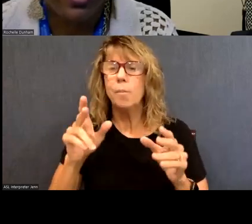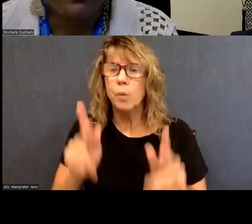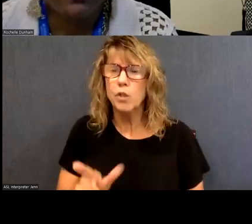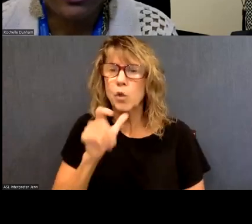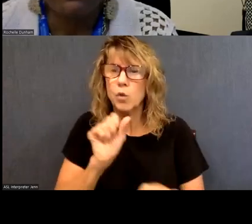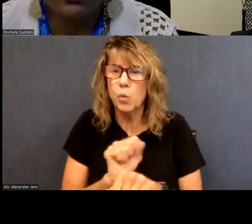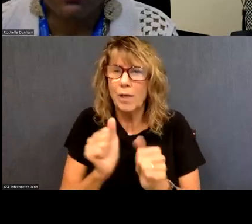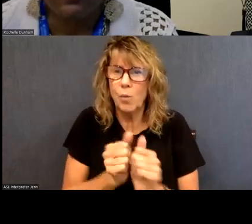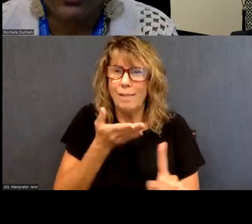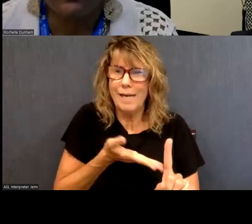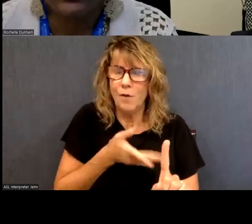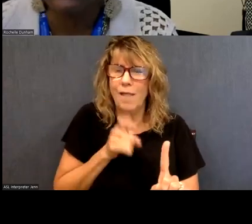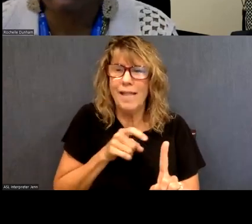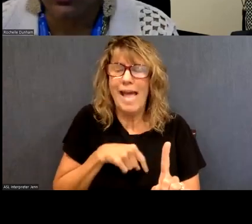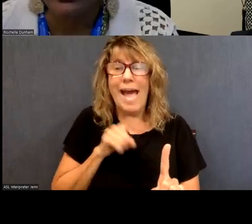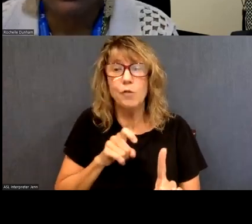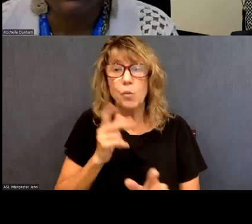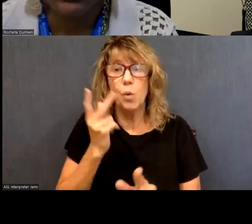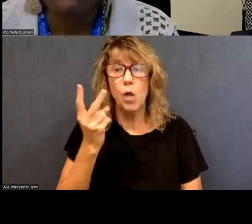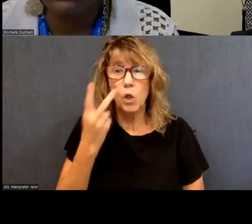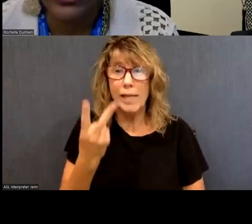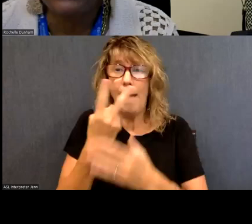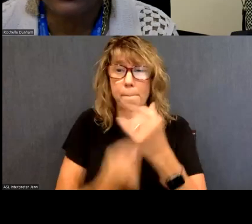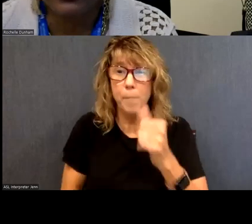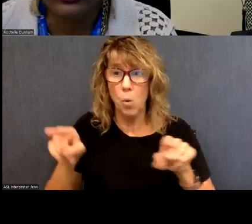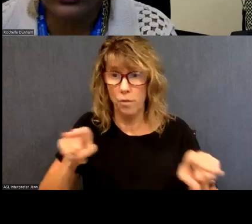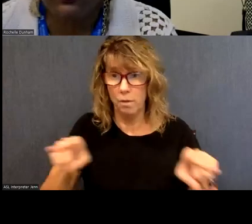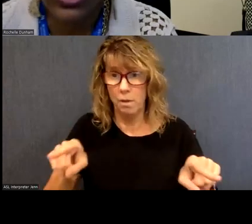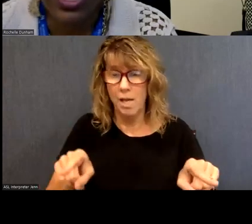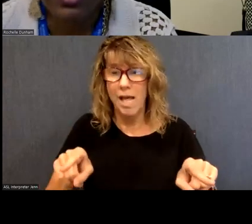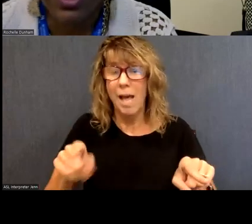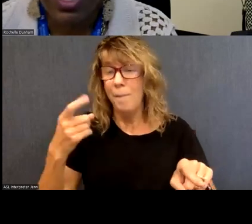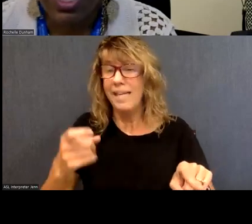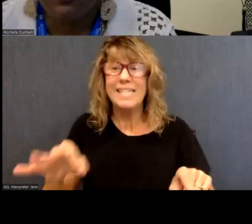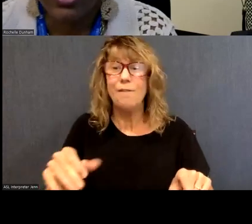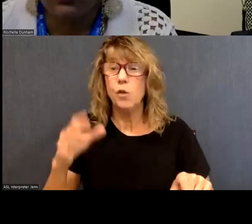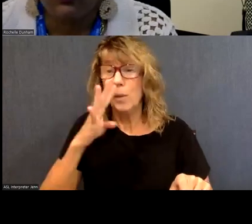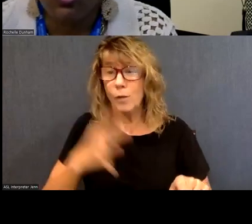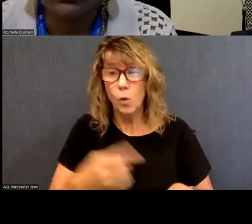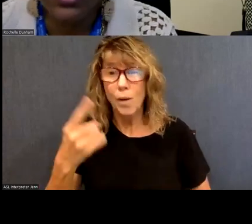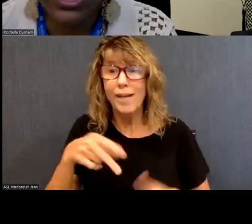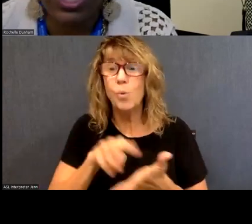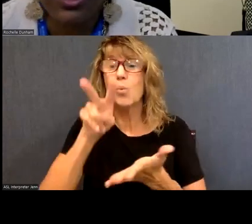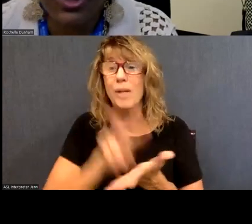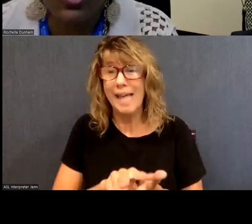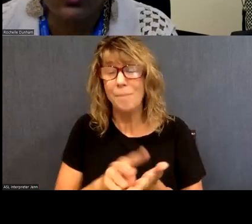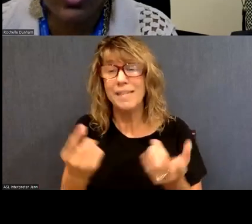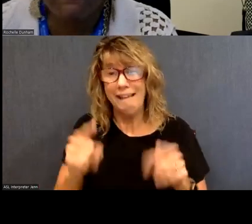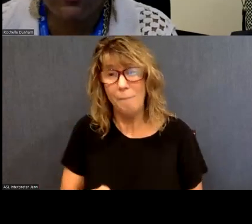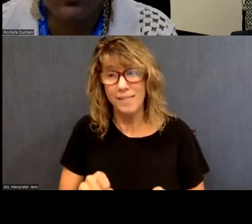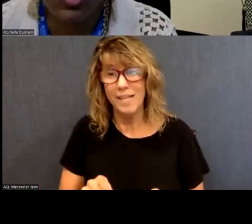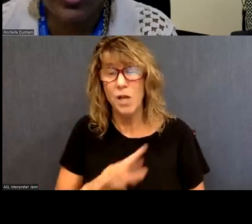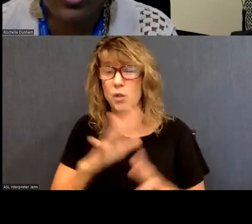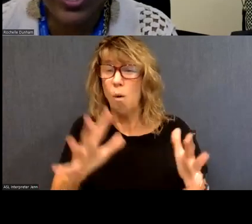aware that they need to be looking for the others. are chronic relief relapsing conditions over time. Uh, they will ultimately undo